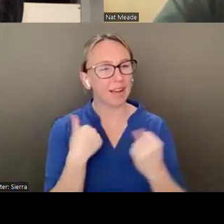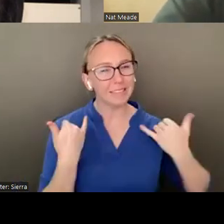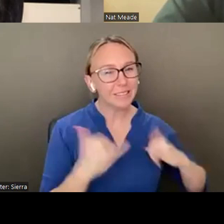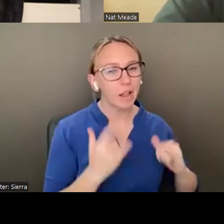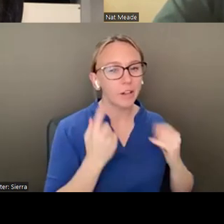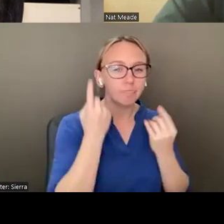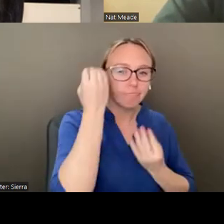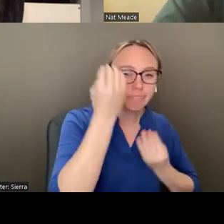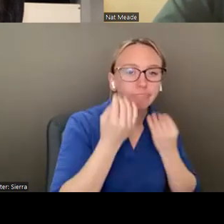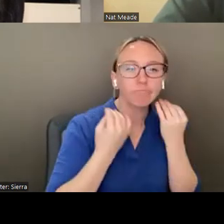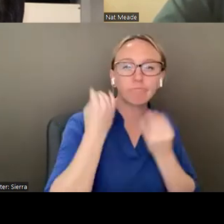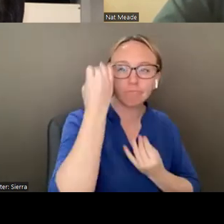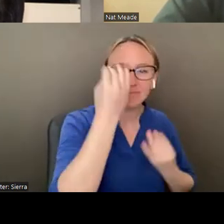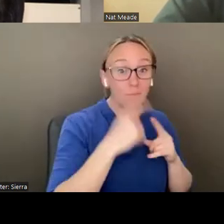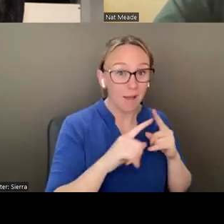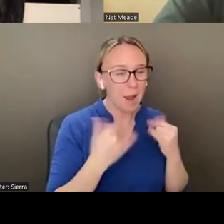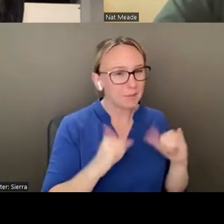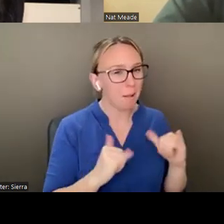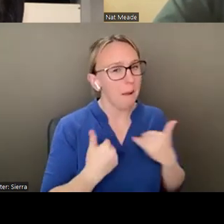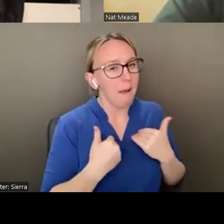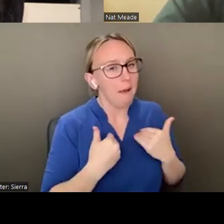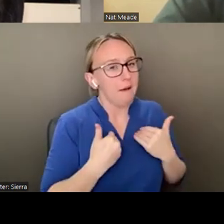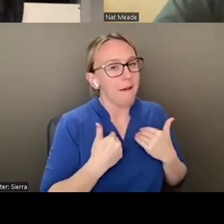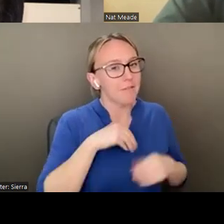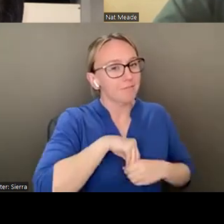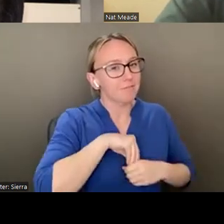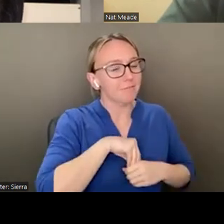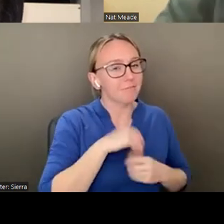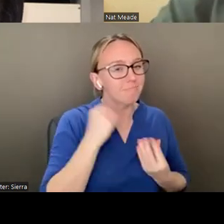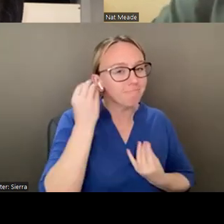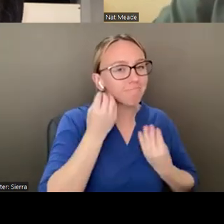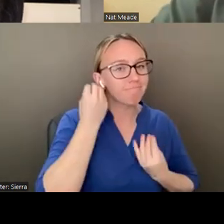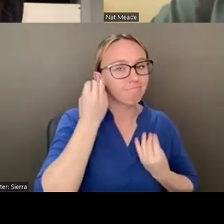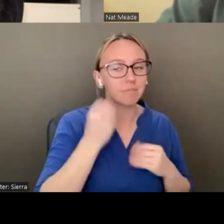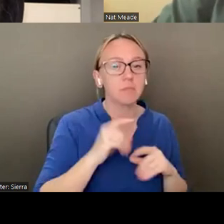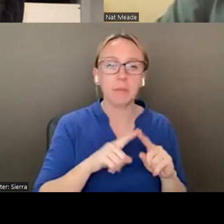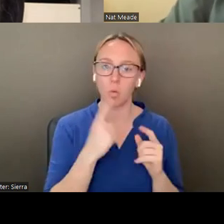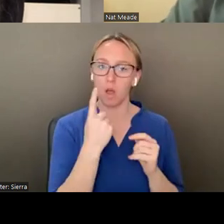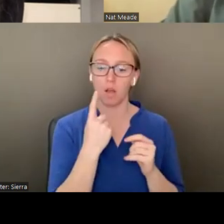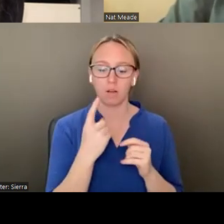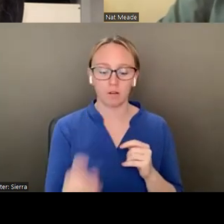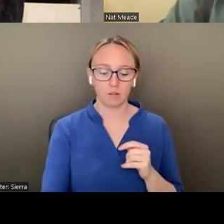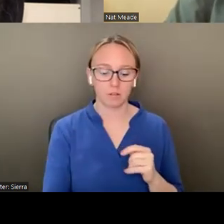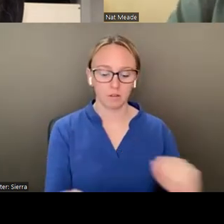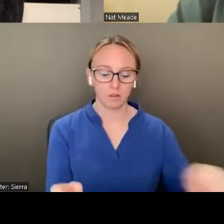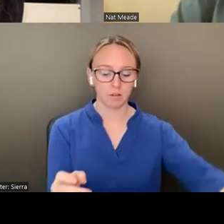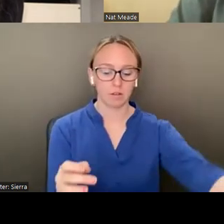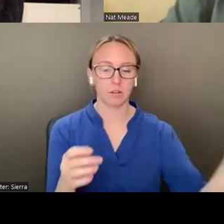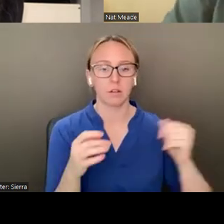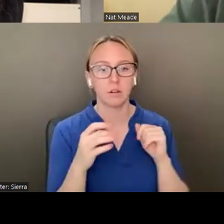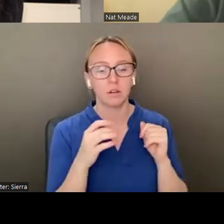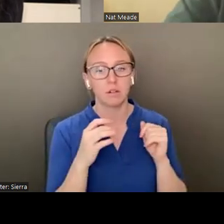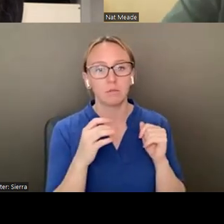but it's definitely in there, uh, thinking about, I mean, the piece that I left as part of the collection,